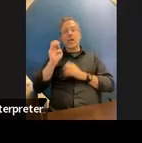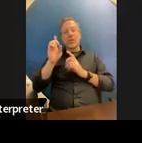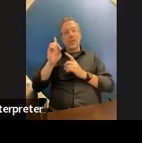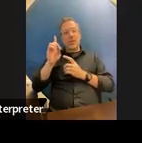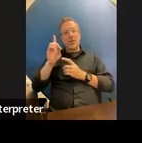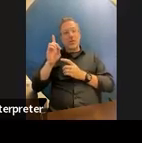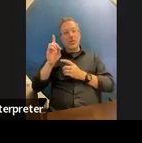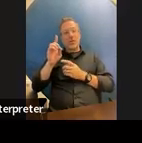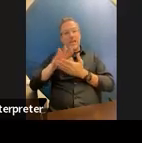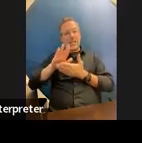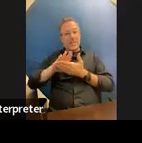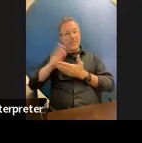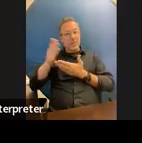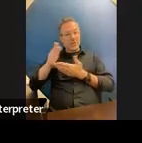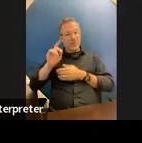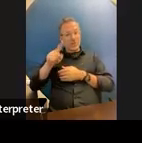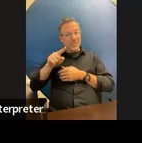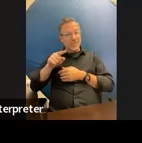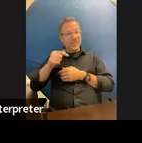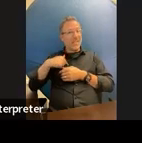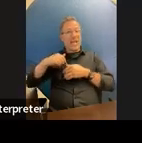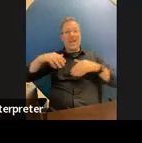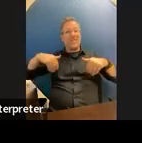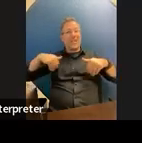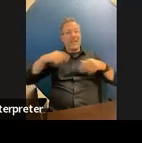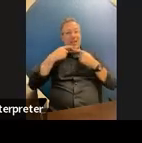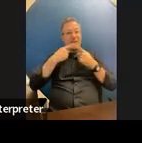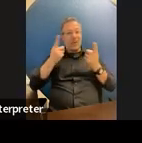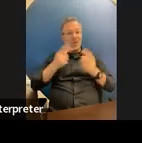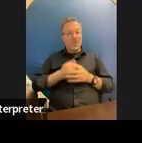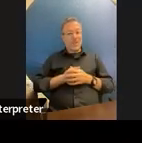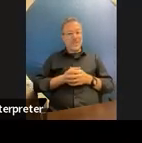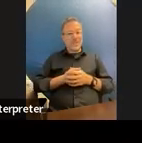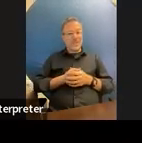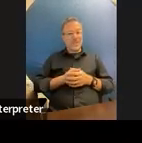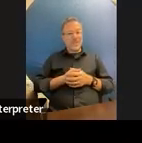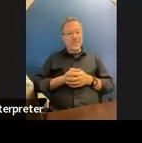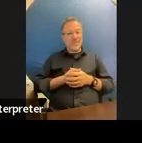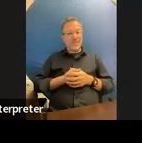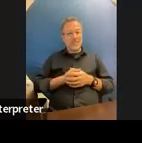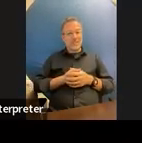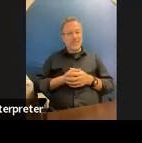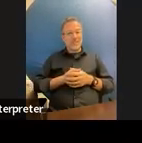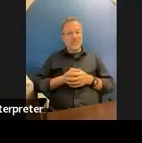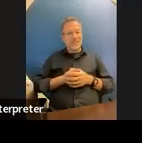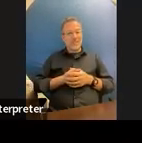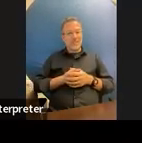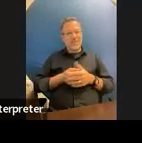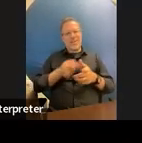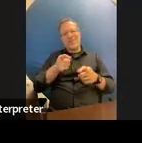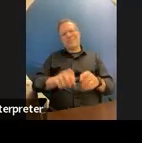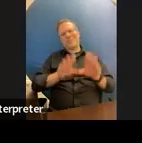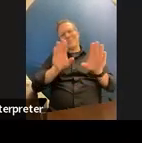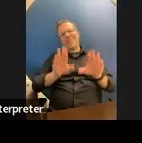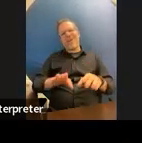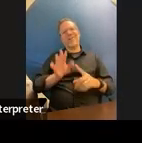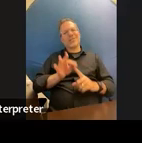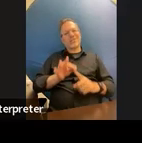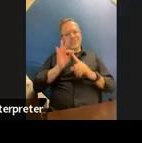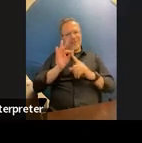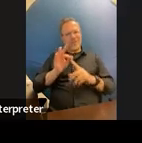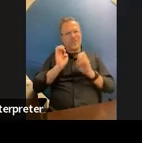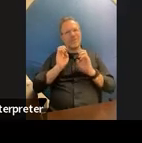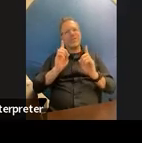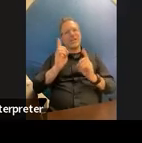i know i didn't even give you the answer to this in the presentation oh you guys are awesome special education